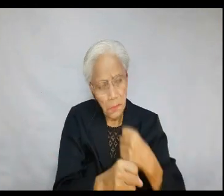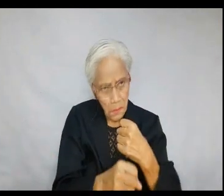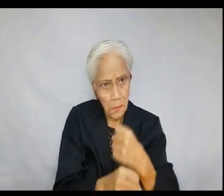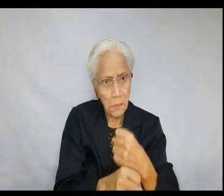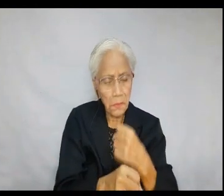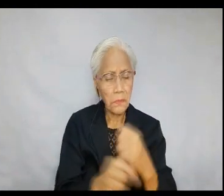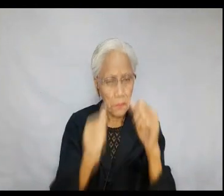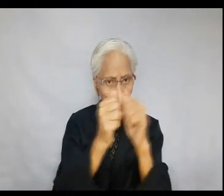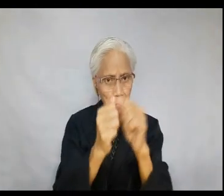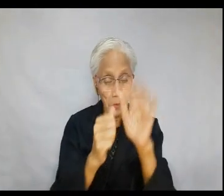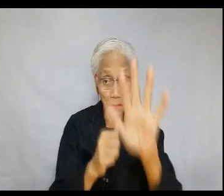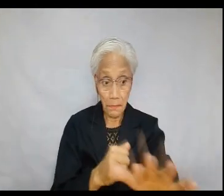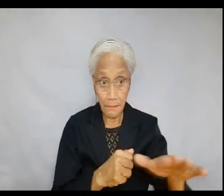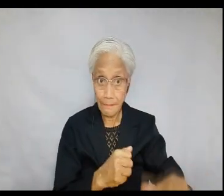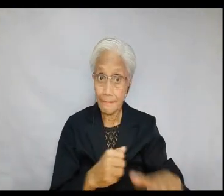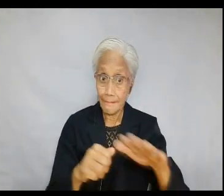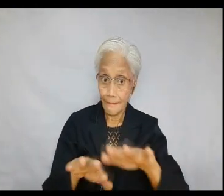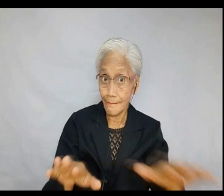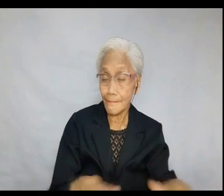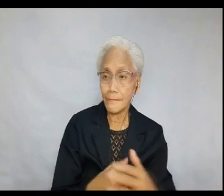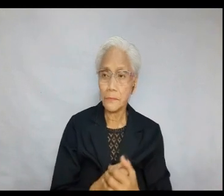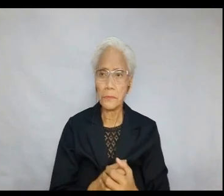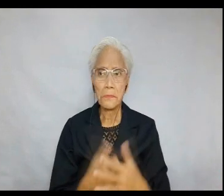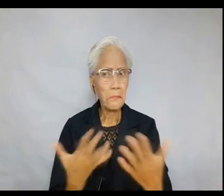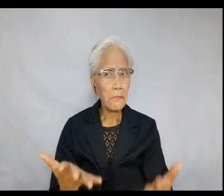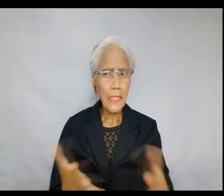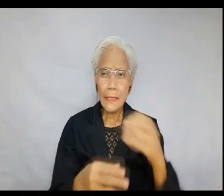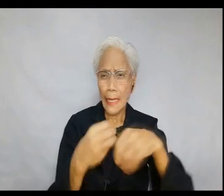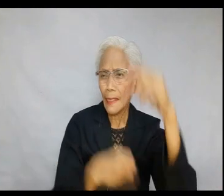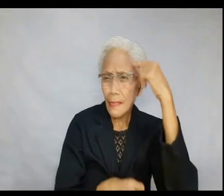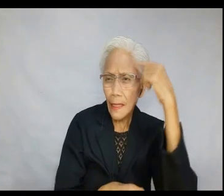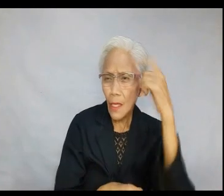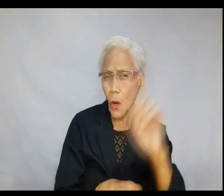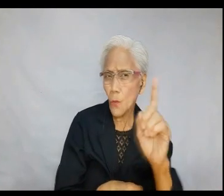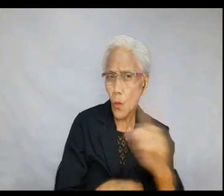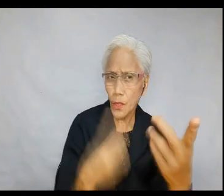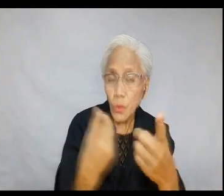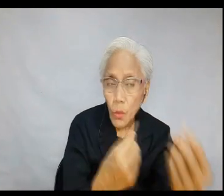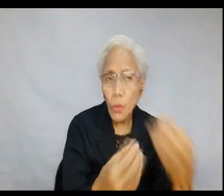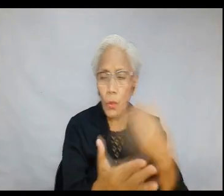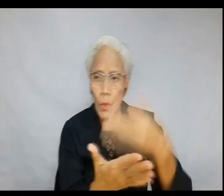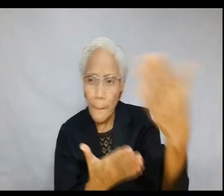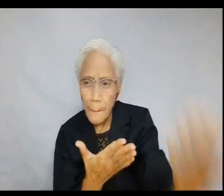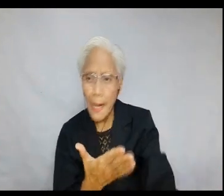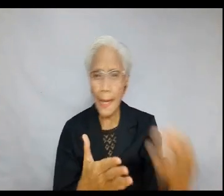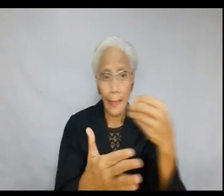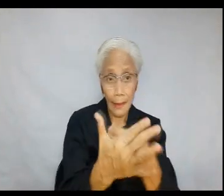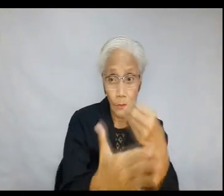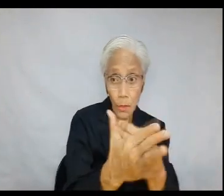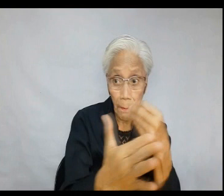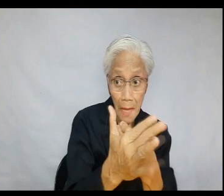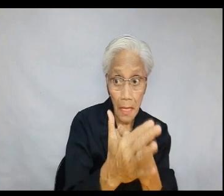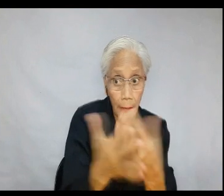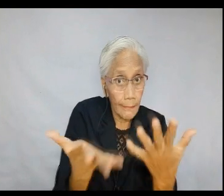the meantime, you sacrifice being with your young child. 21. Instead of thinking, therefore, what you